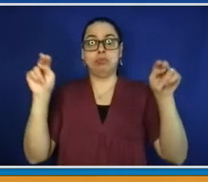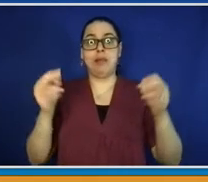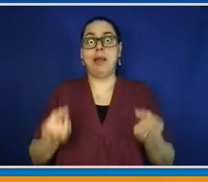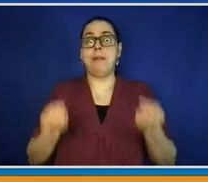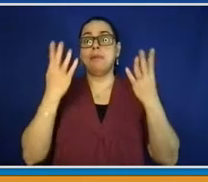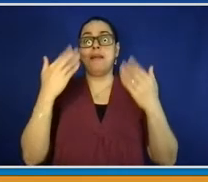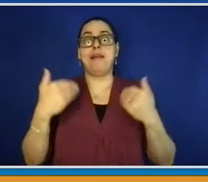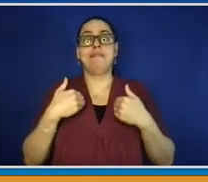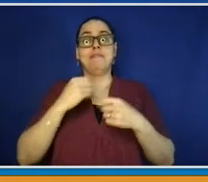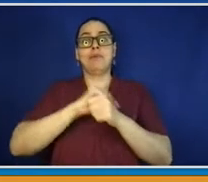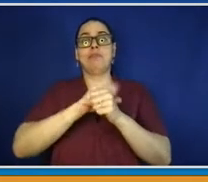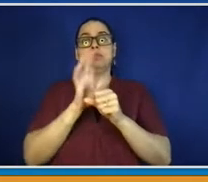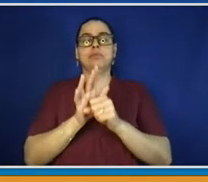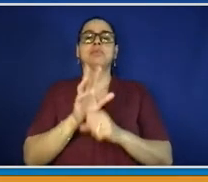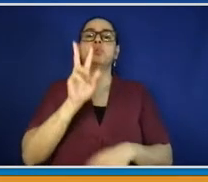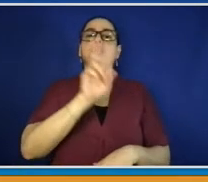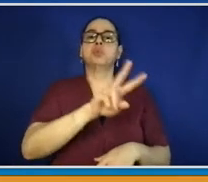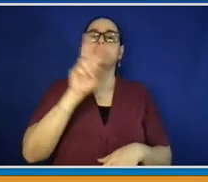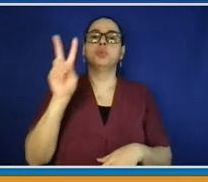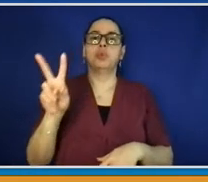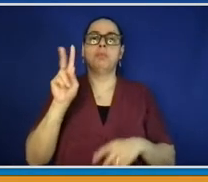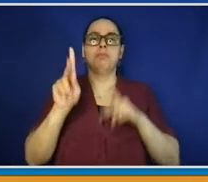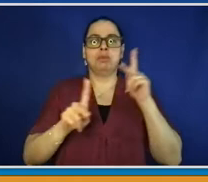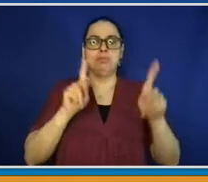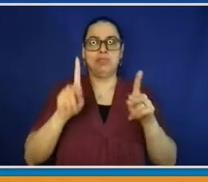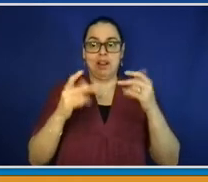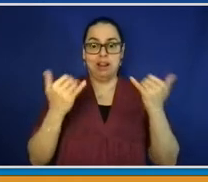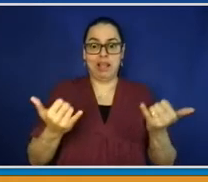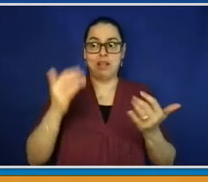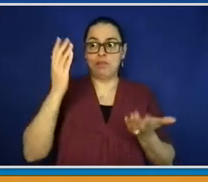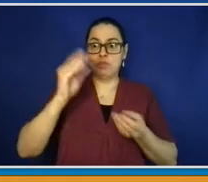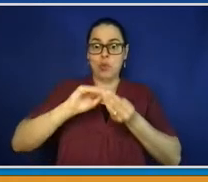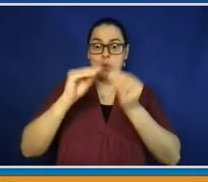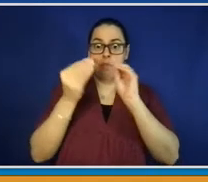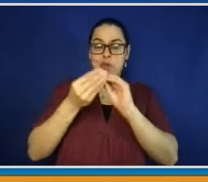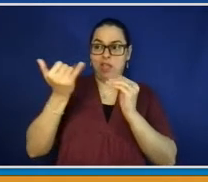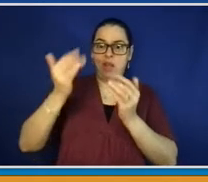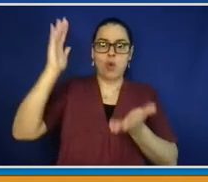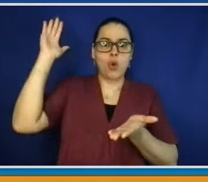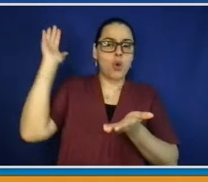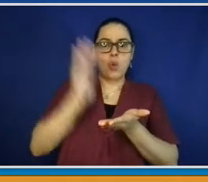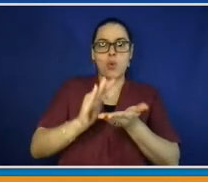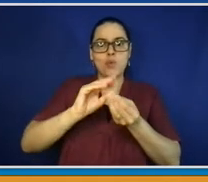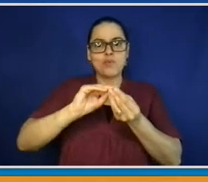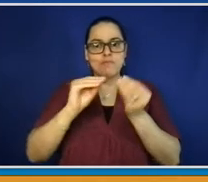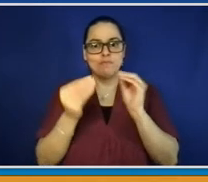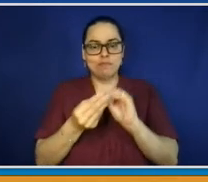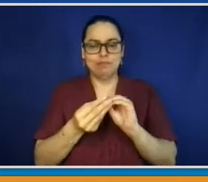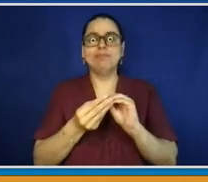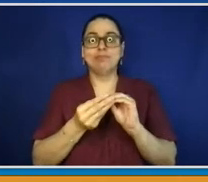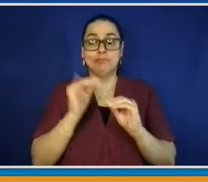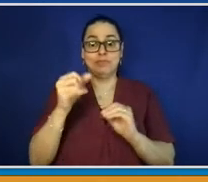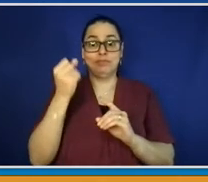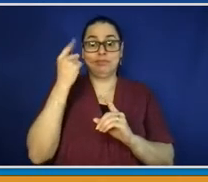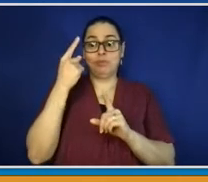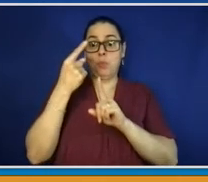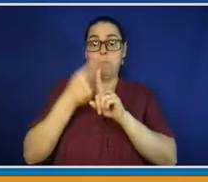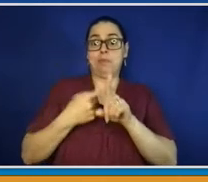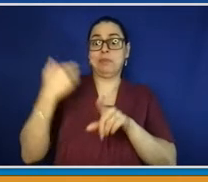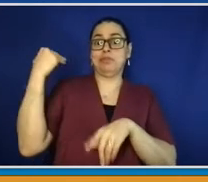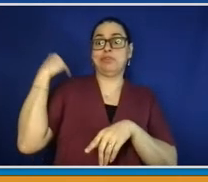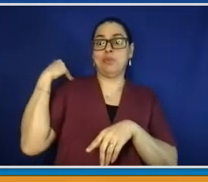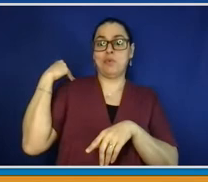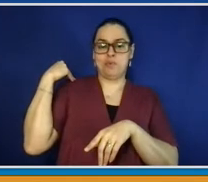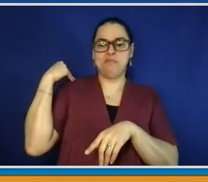infection, and if you want to go back to a month ago where we have 22 people hospitalized, today, a month ago, we had